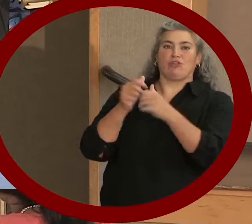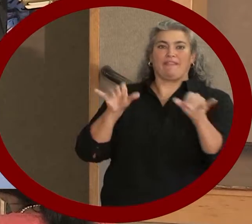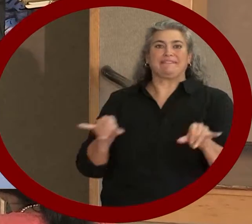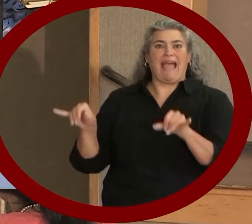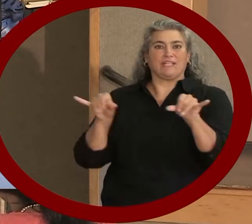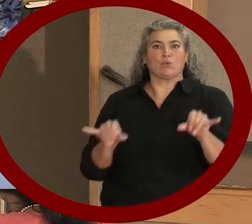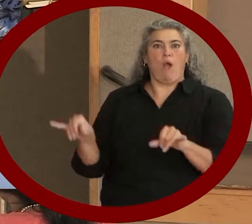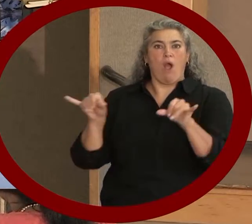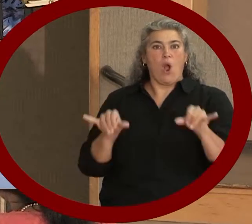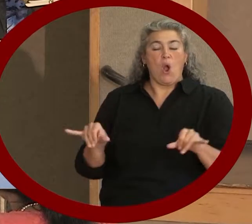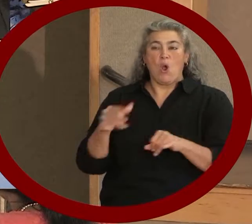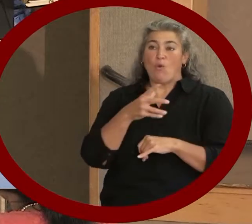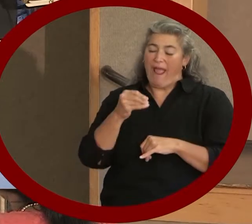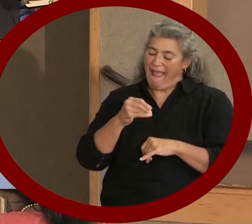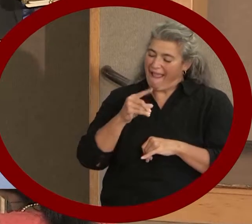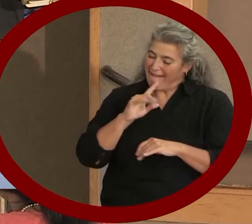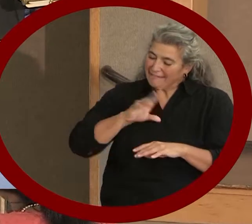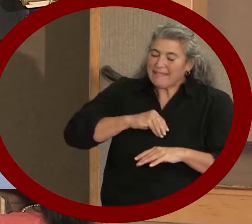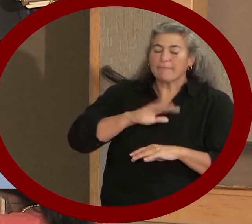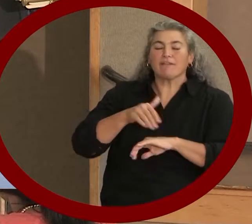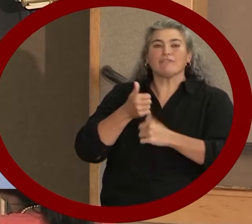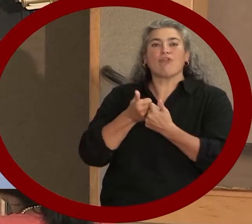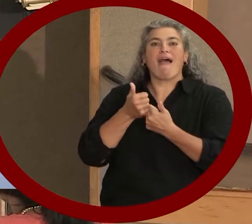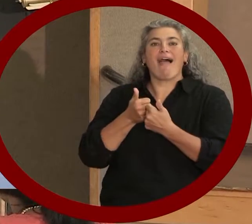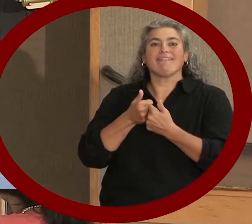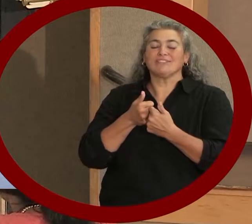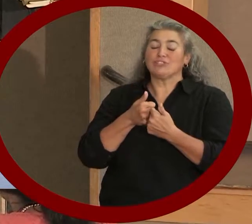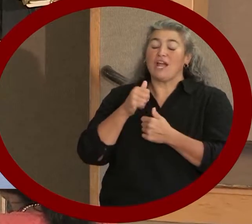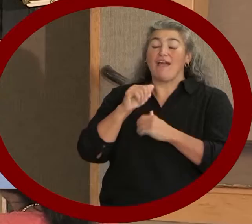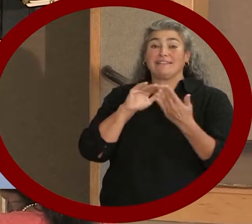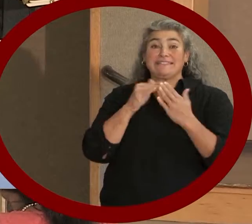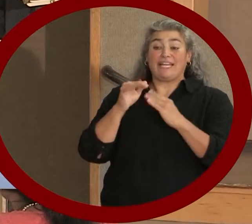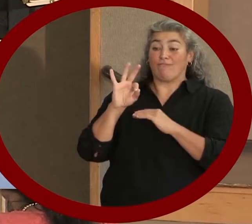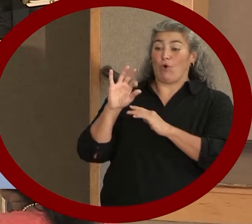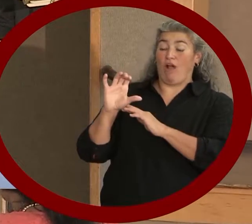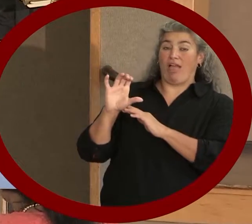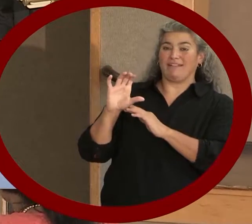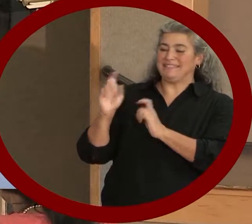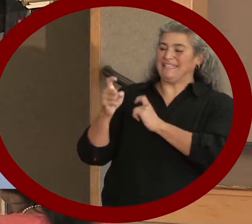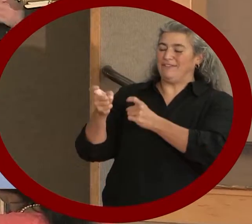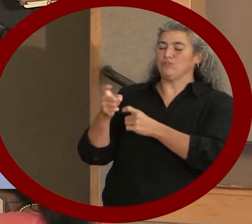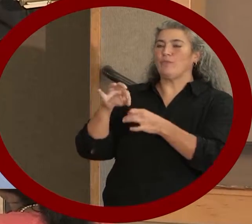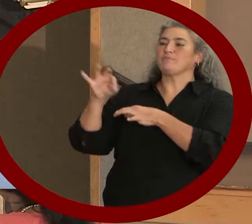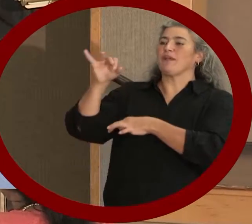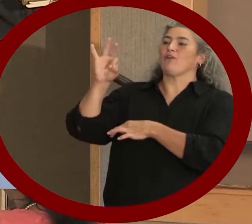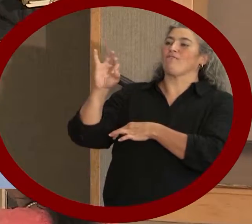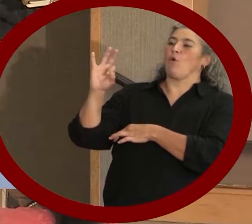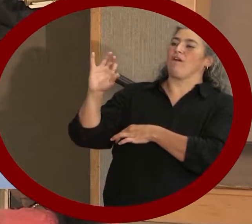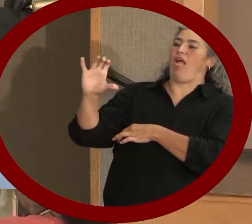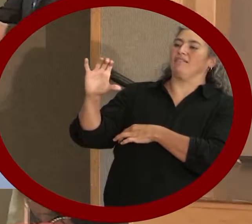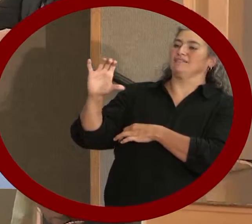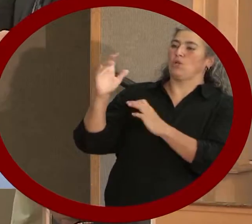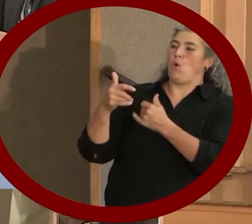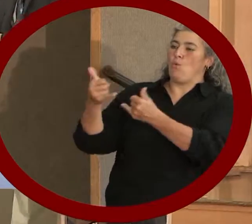the City of Fort Collins is proud to present to you with the 2015 Spirit of Fort Collins Award. Thank you.